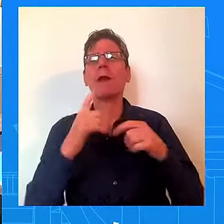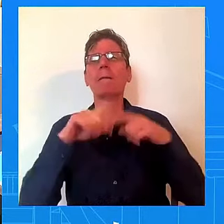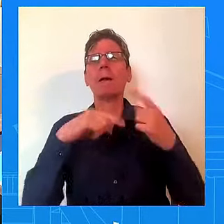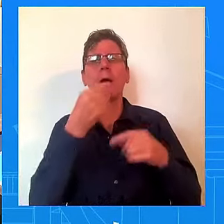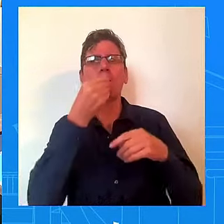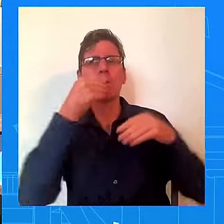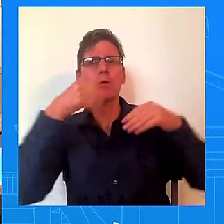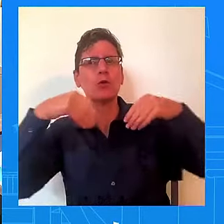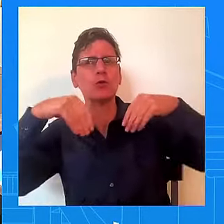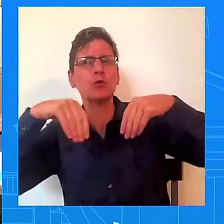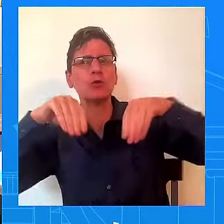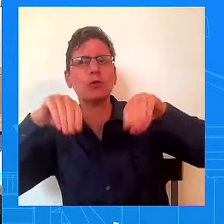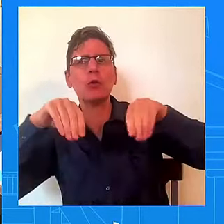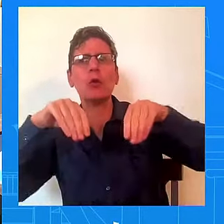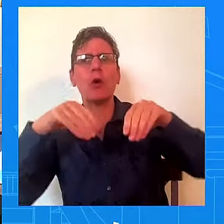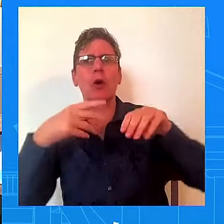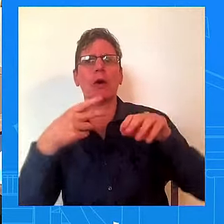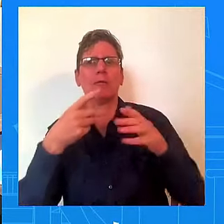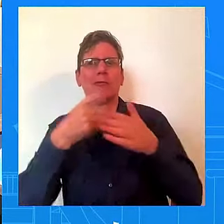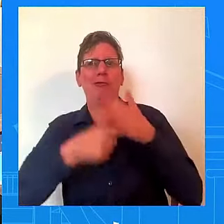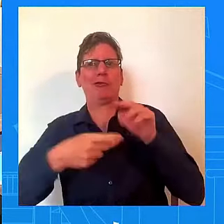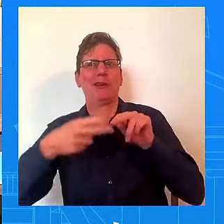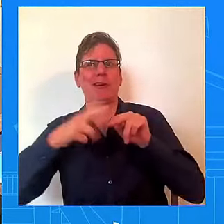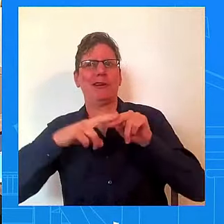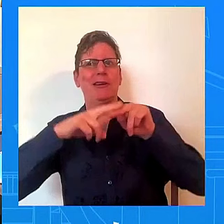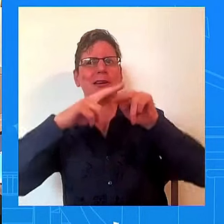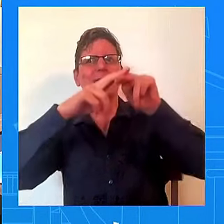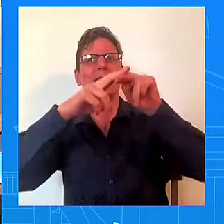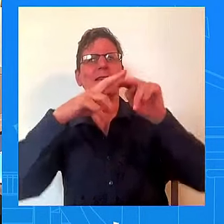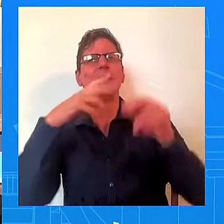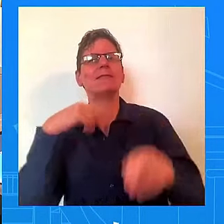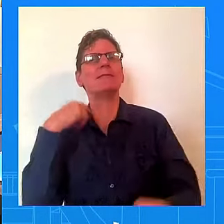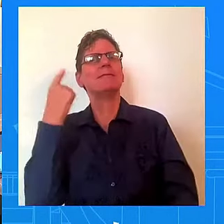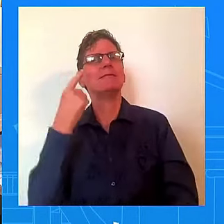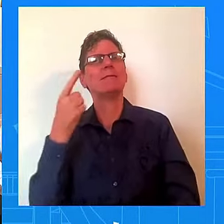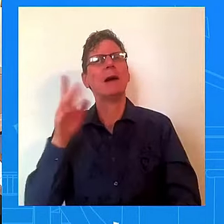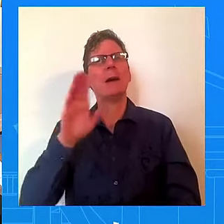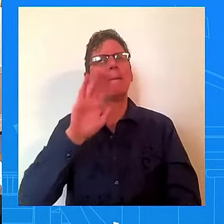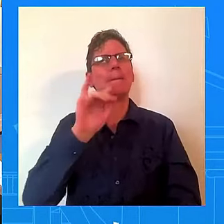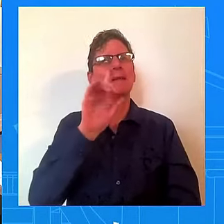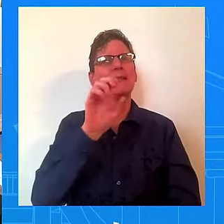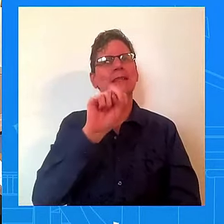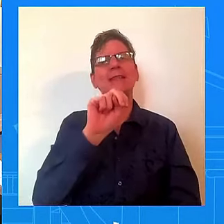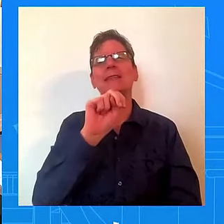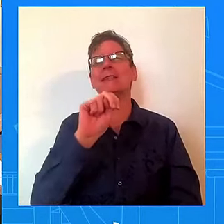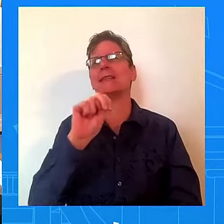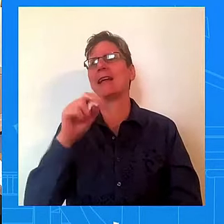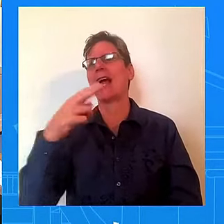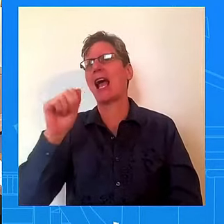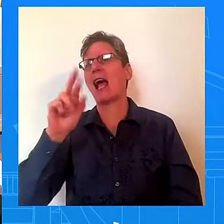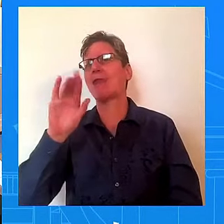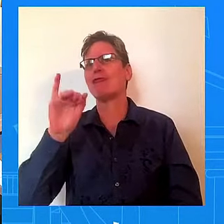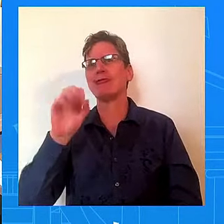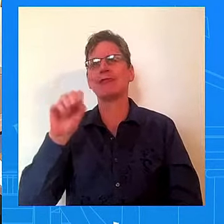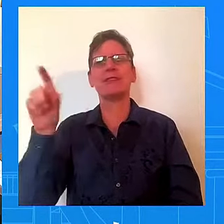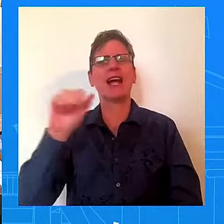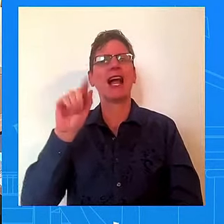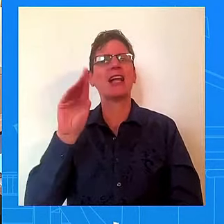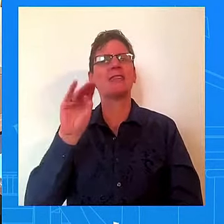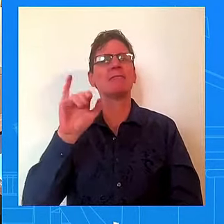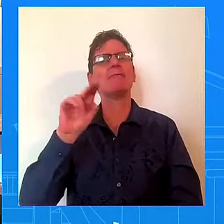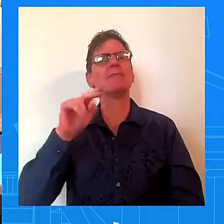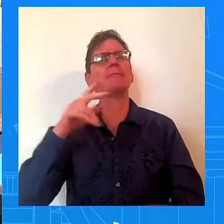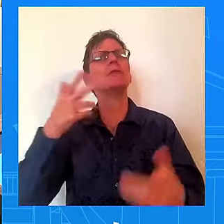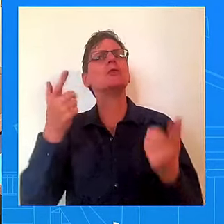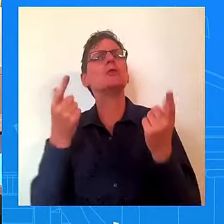administration is doing to address price gouging, if there are targets in mind and sort of the activity that the administration has around this